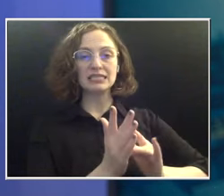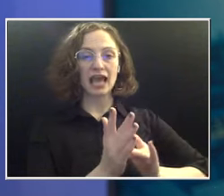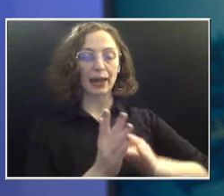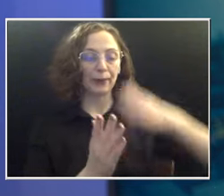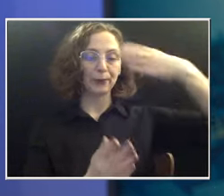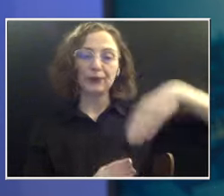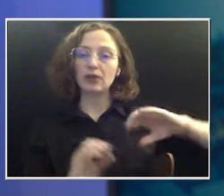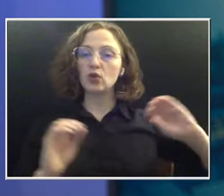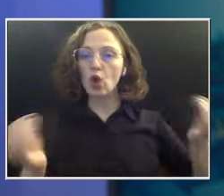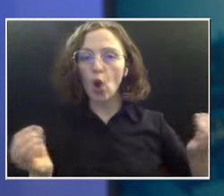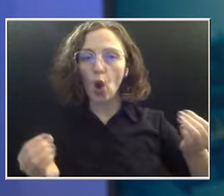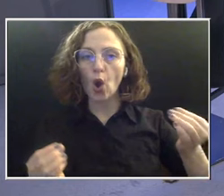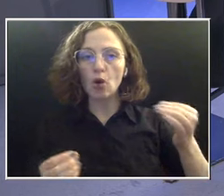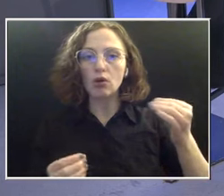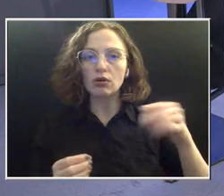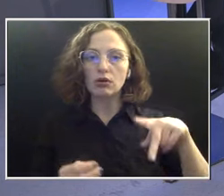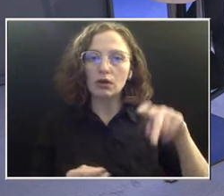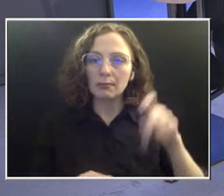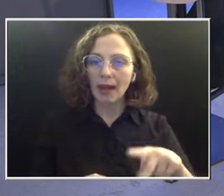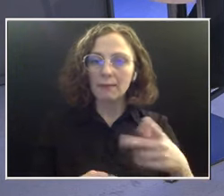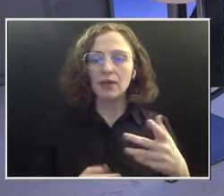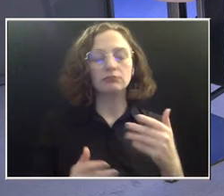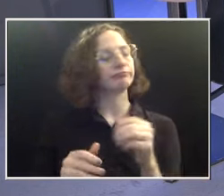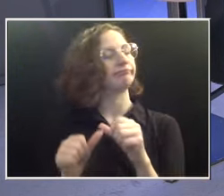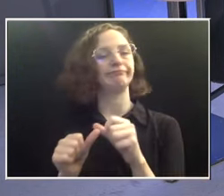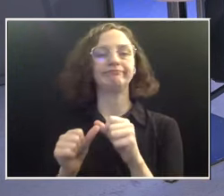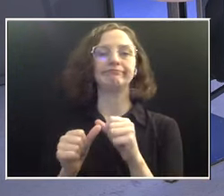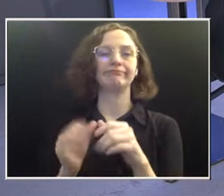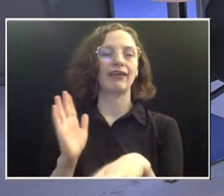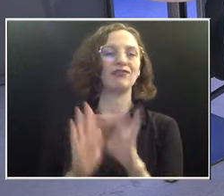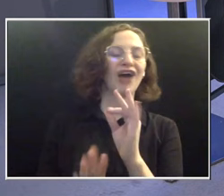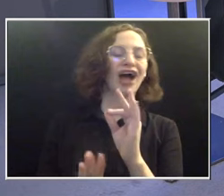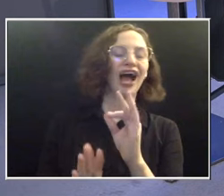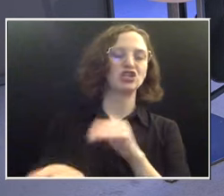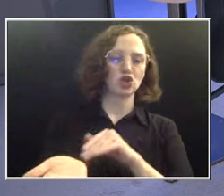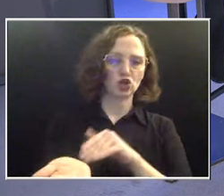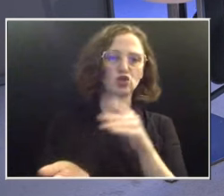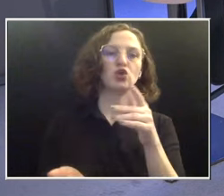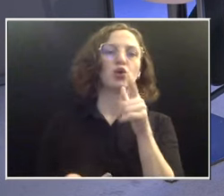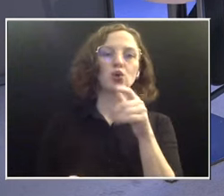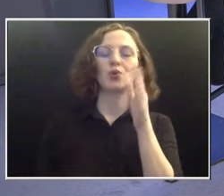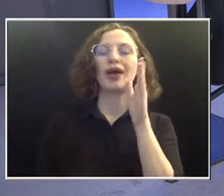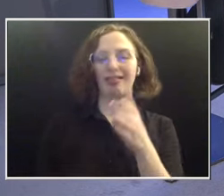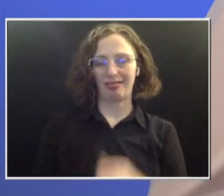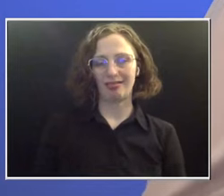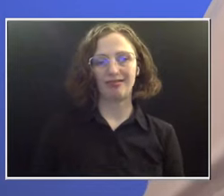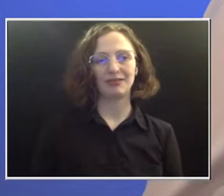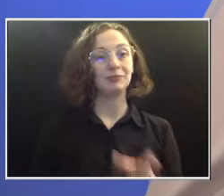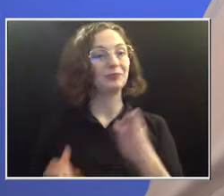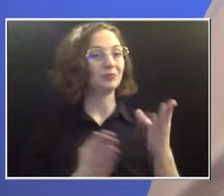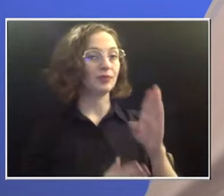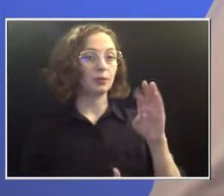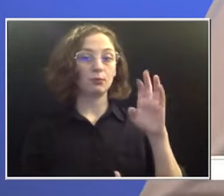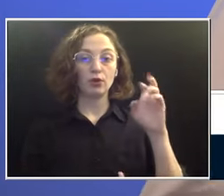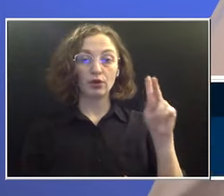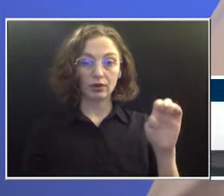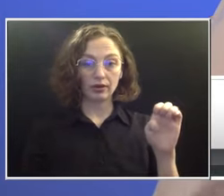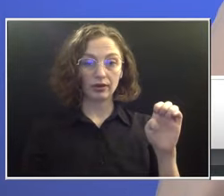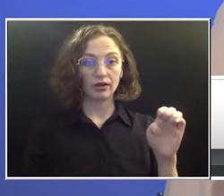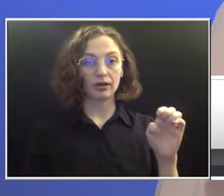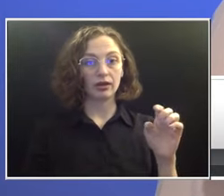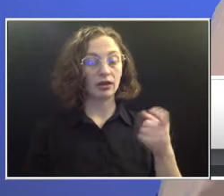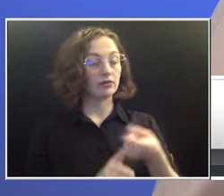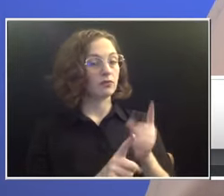until you get to a doctor that does. Gotcha. Good tip. All right, what is the takeaway, Brooke, from your story? Honestly, from the moment I was diagnosed,